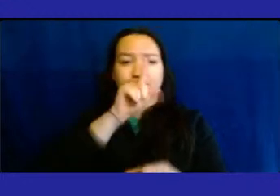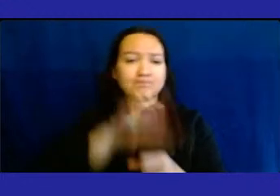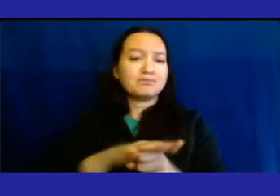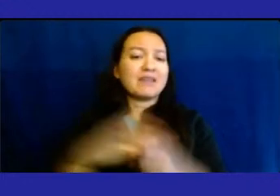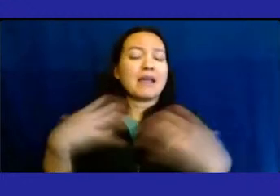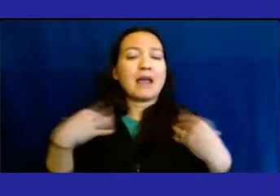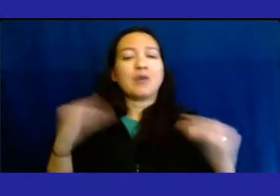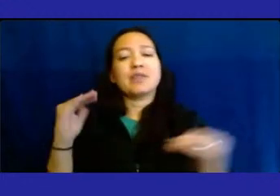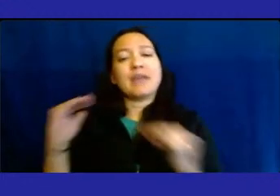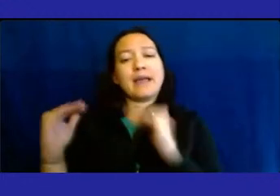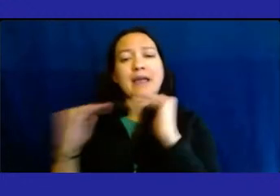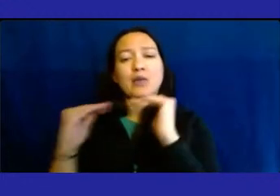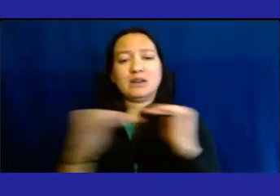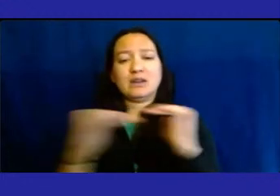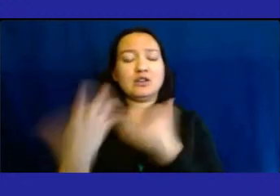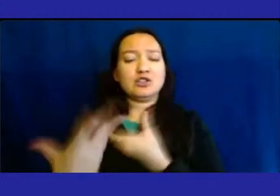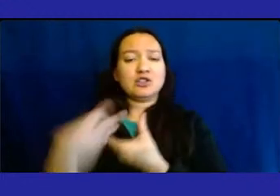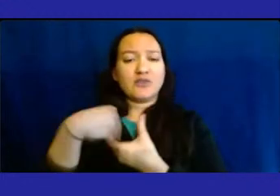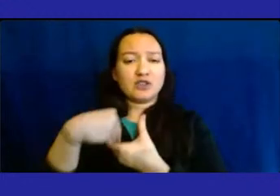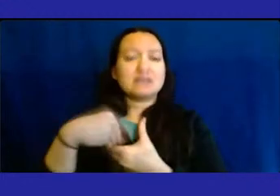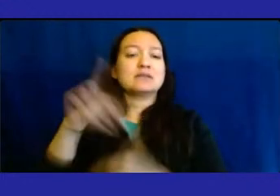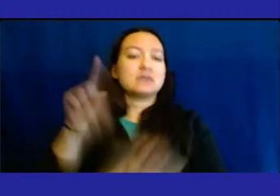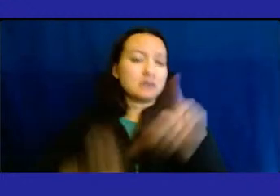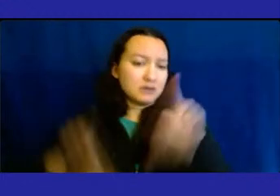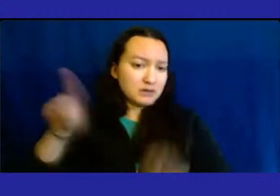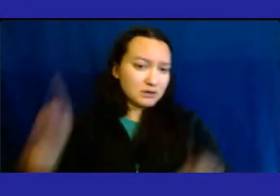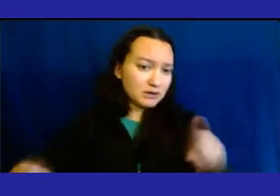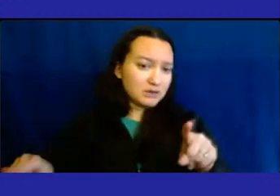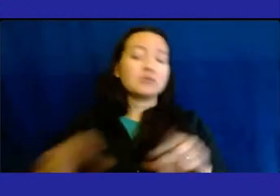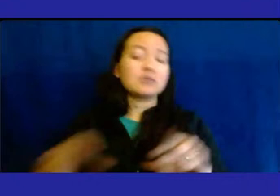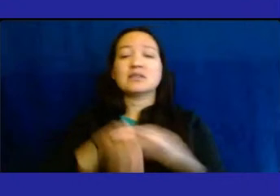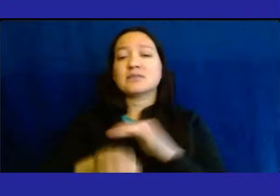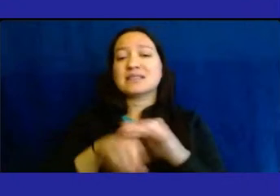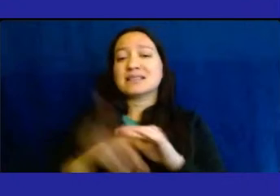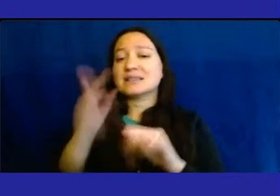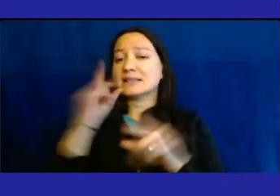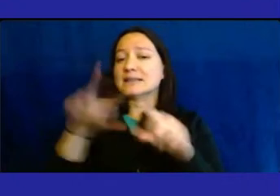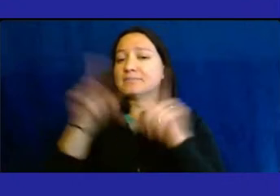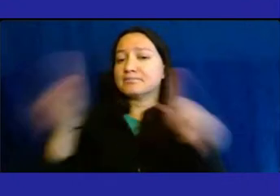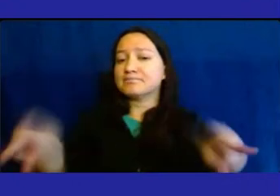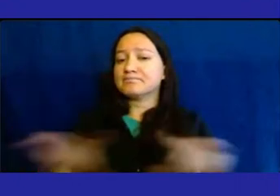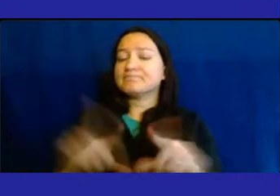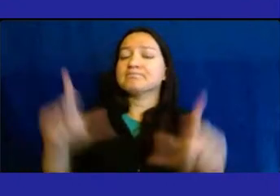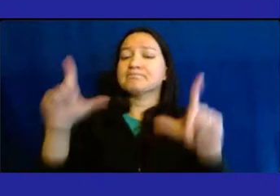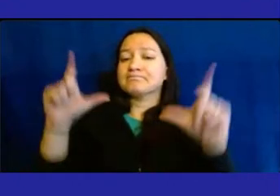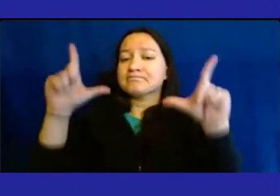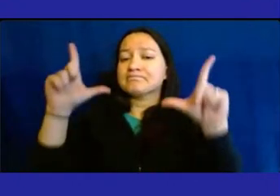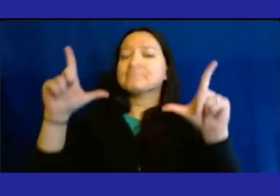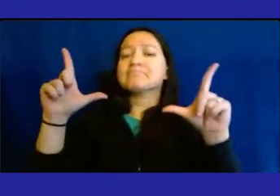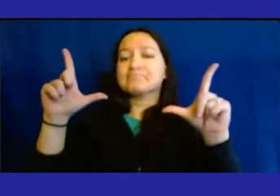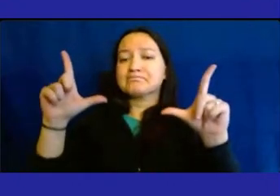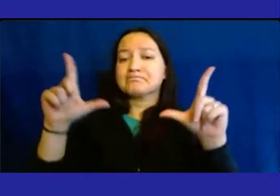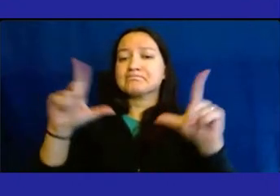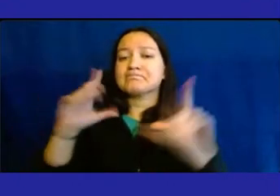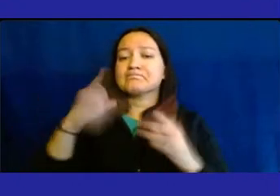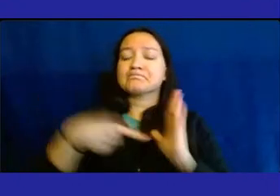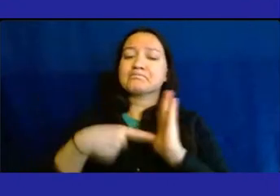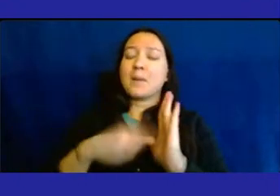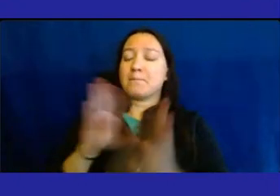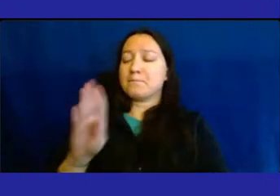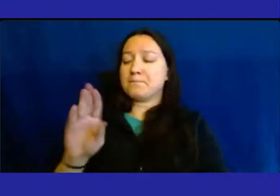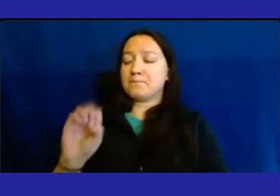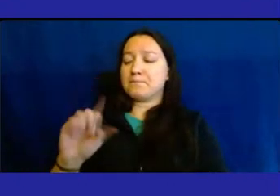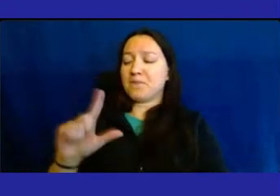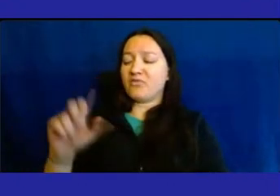diversity, inclusion, and accessibility. On the attached slide is a photograph of an image symbolizing the Bellevue Community Advisory